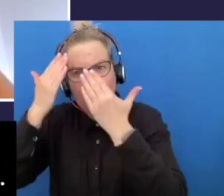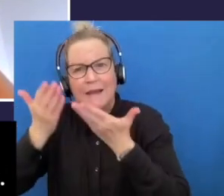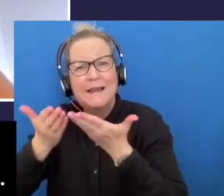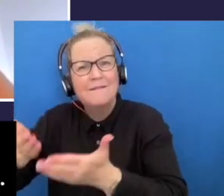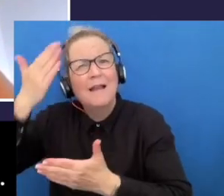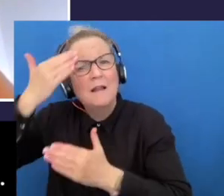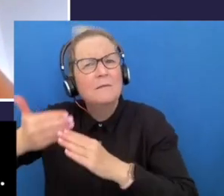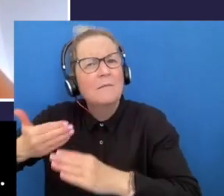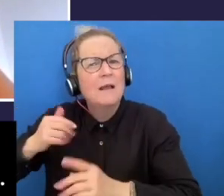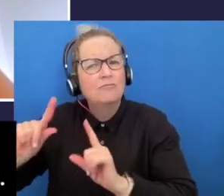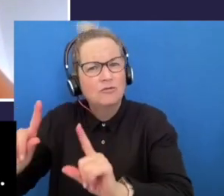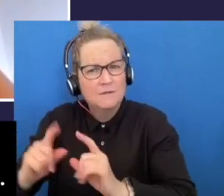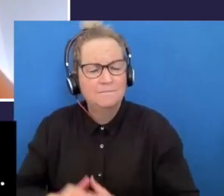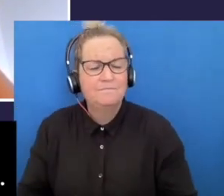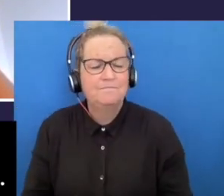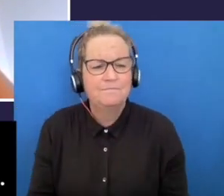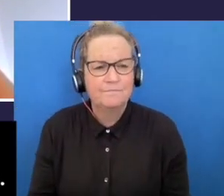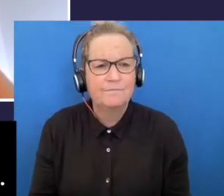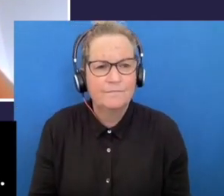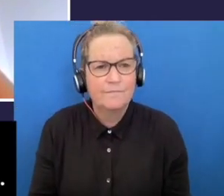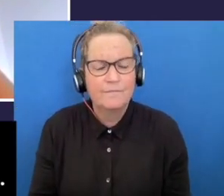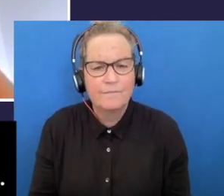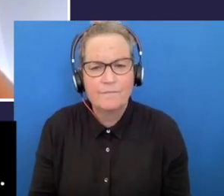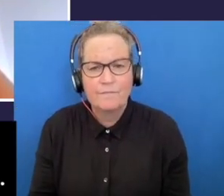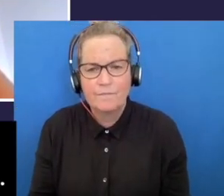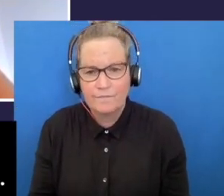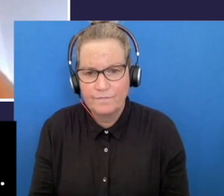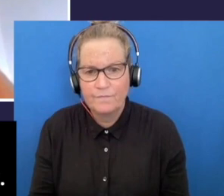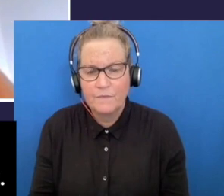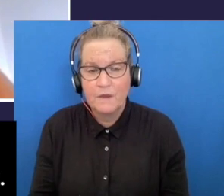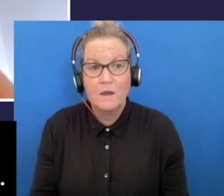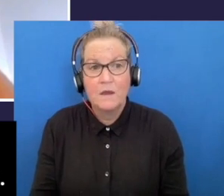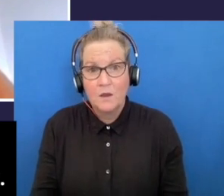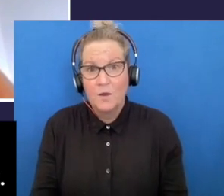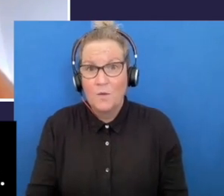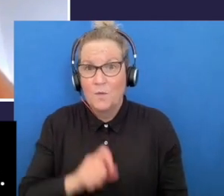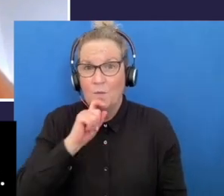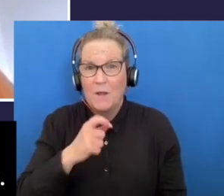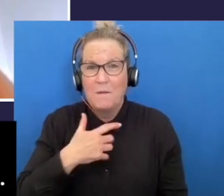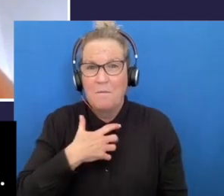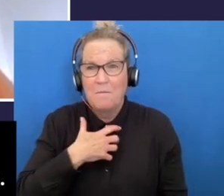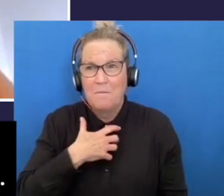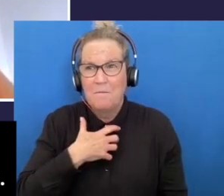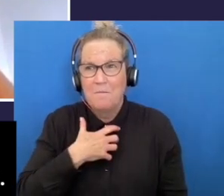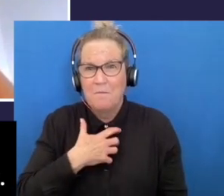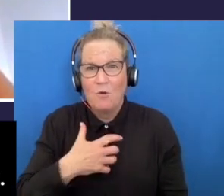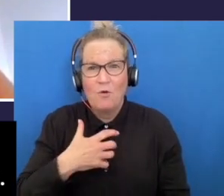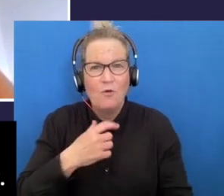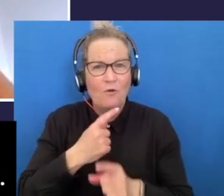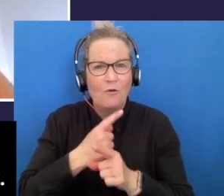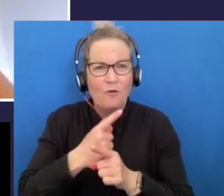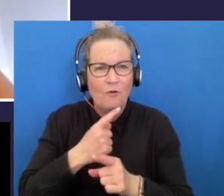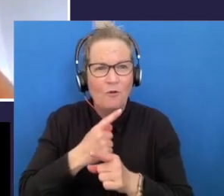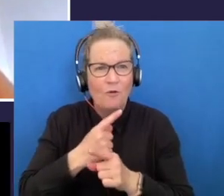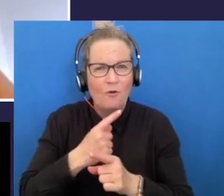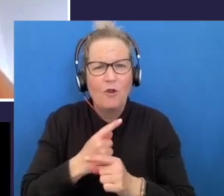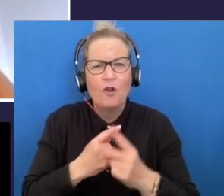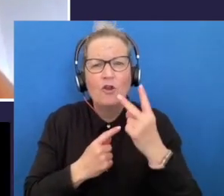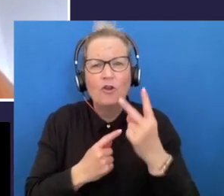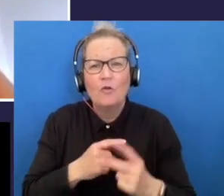the elders past and present um and we'll go on and have a look at the tree uh the two birds um tool now